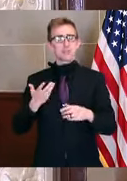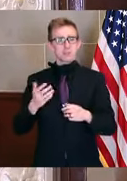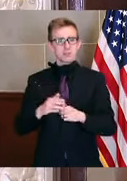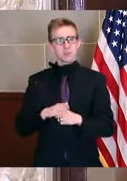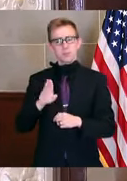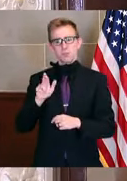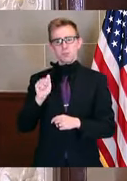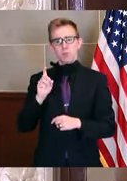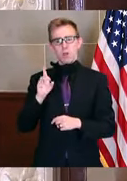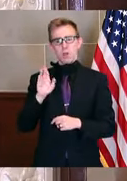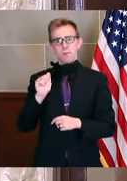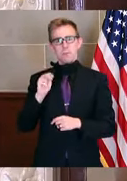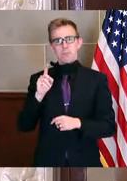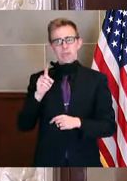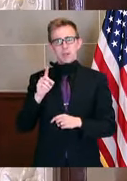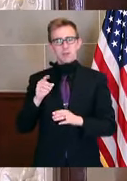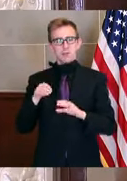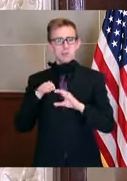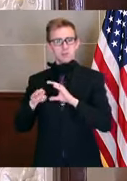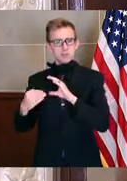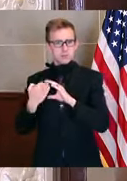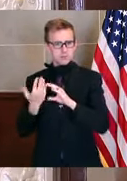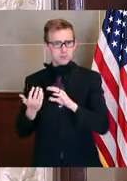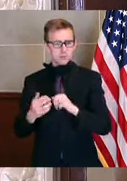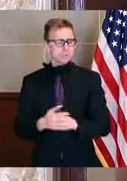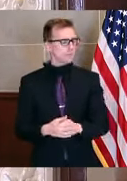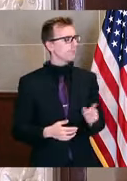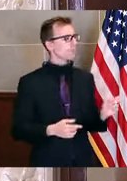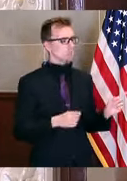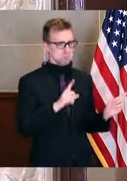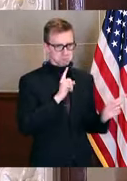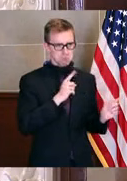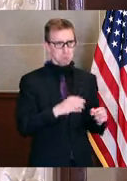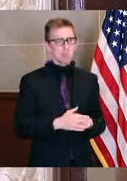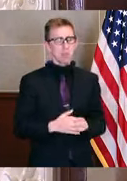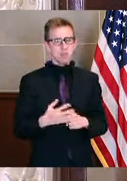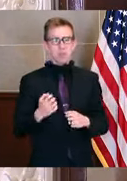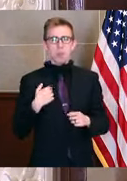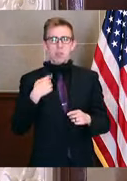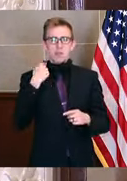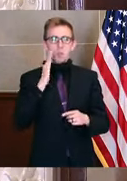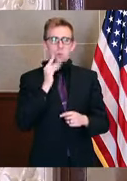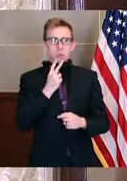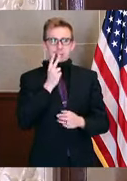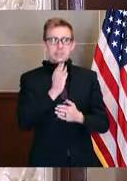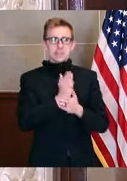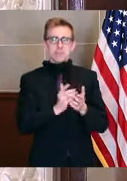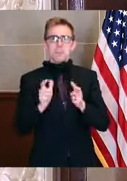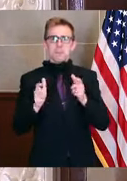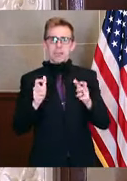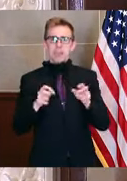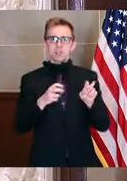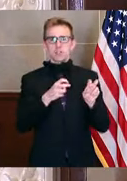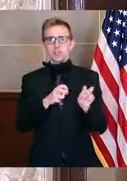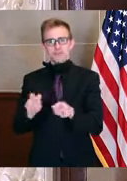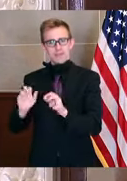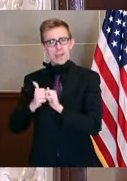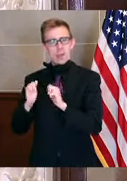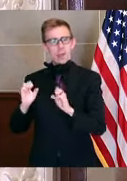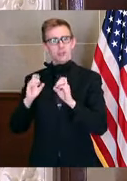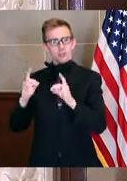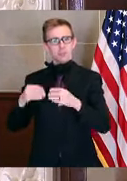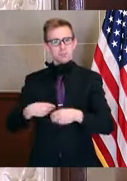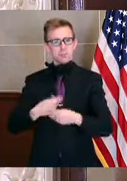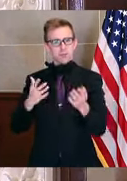opportunities for those rural? Yeah, absolutely. And I, and I want to say, I, I really think we're going to see some, some big shifts in the way education is provided